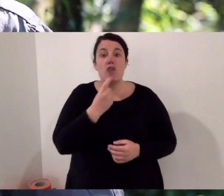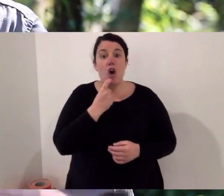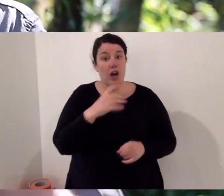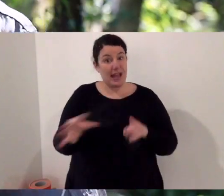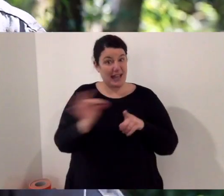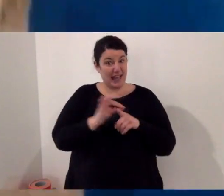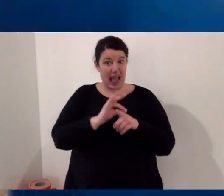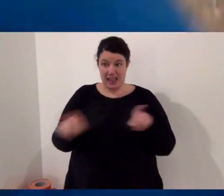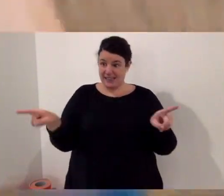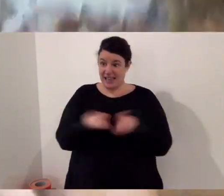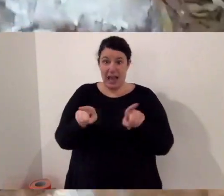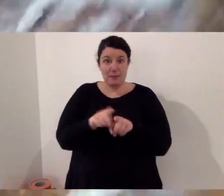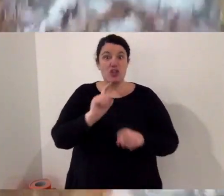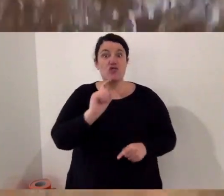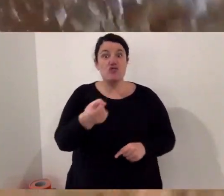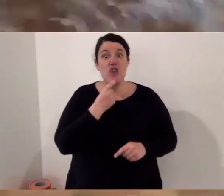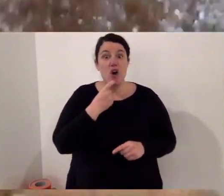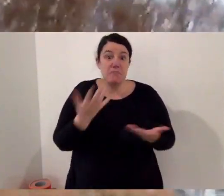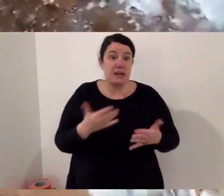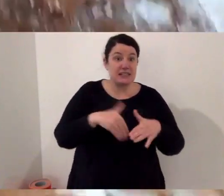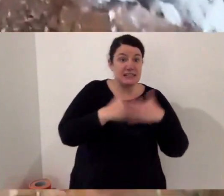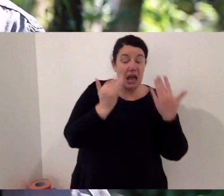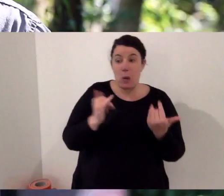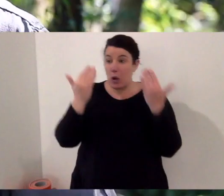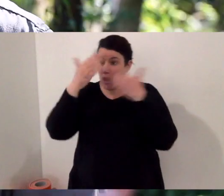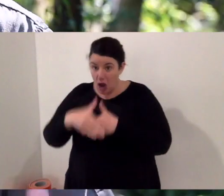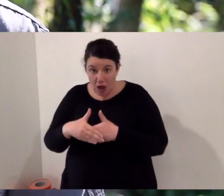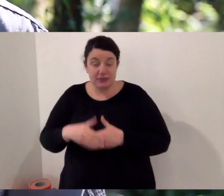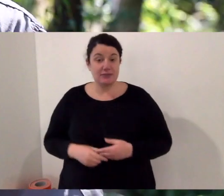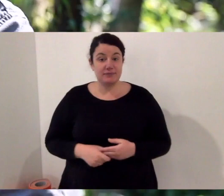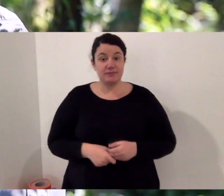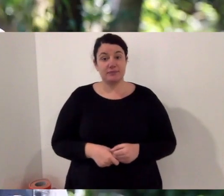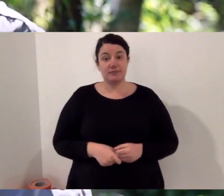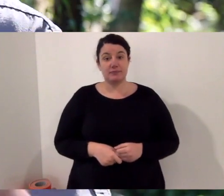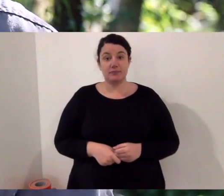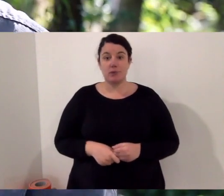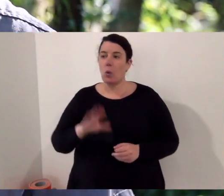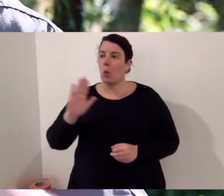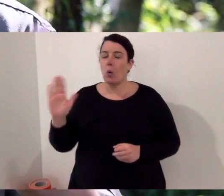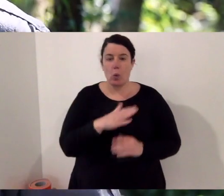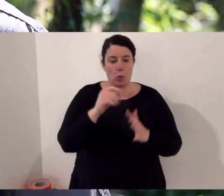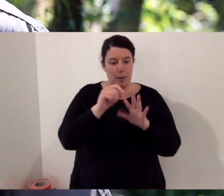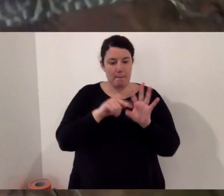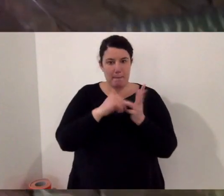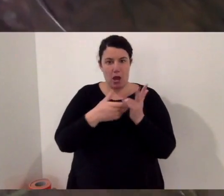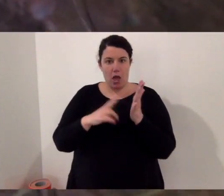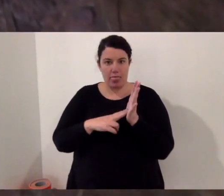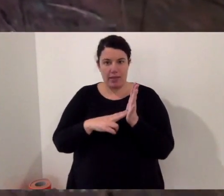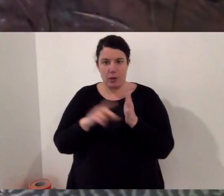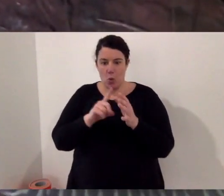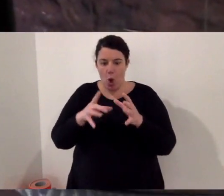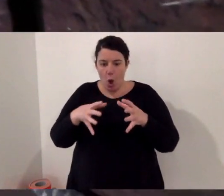old red rock. And their colouration is exactly like that rock. They camouflage whether it's day or night into the rock.